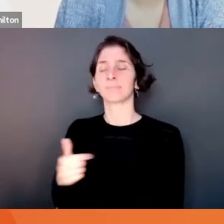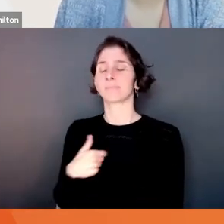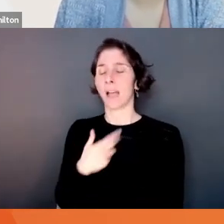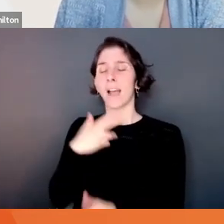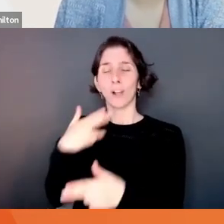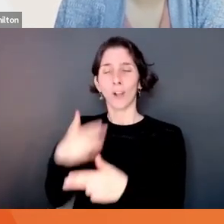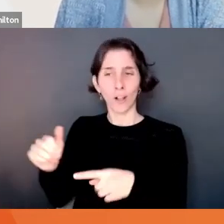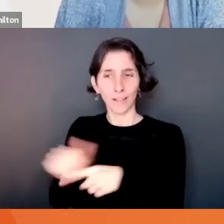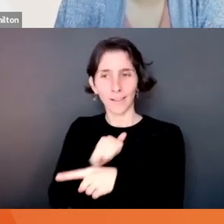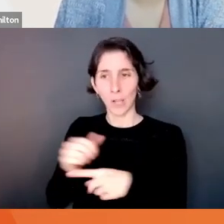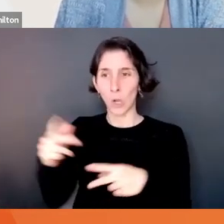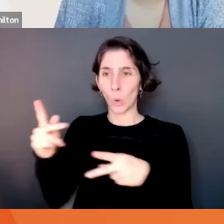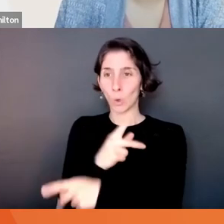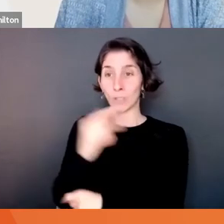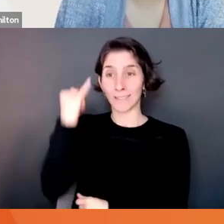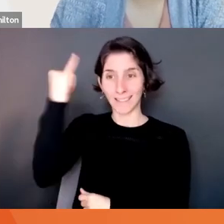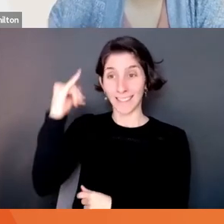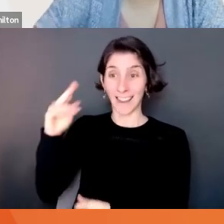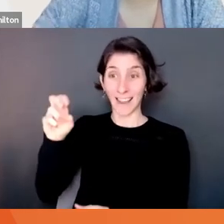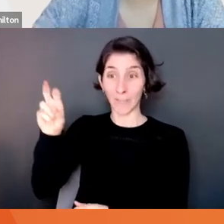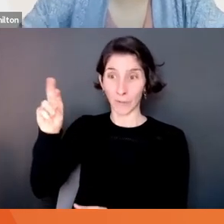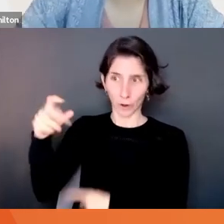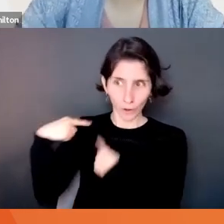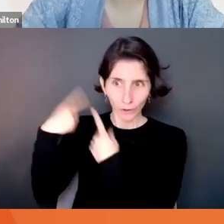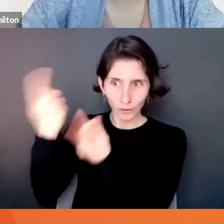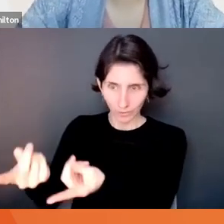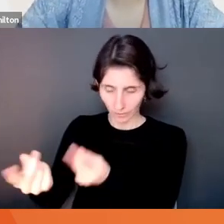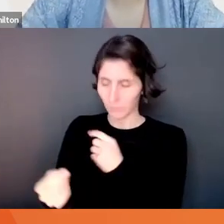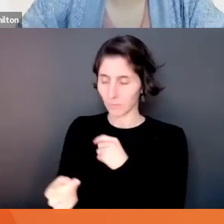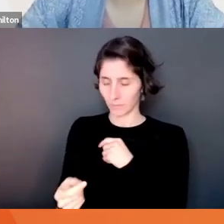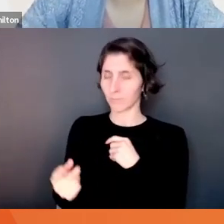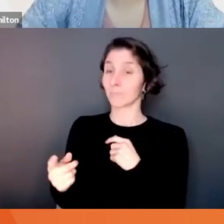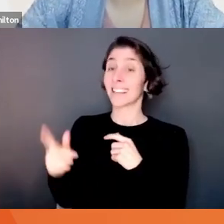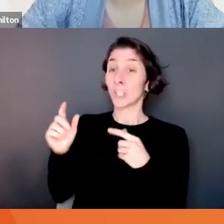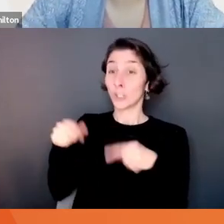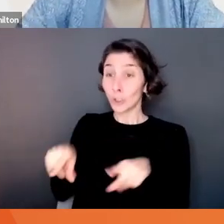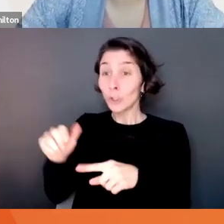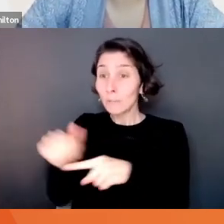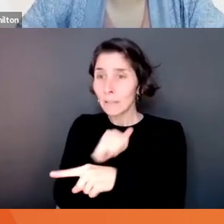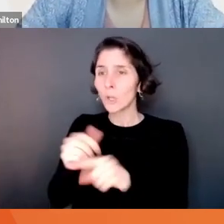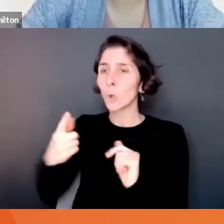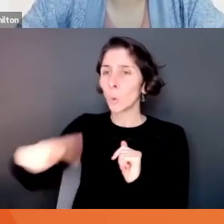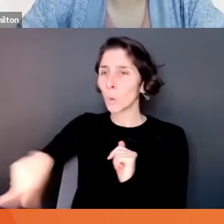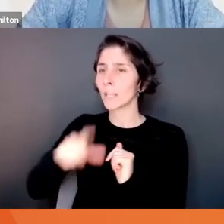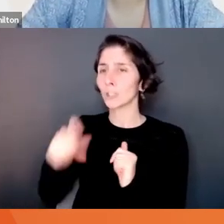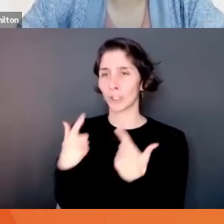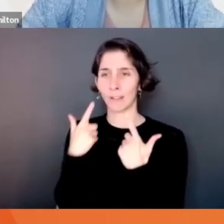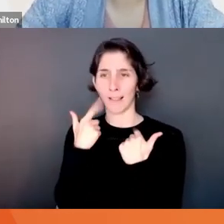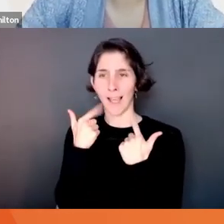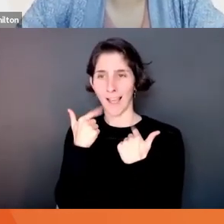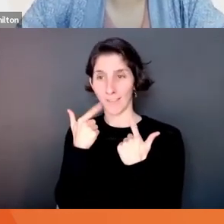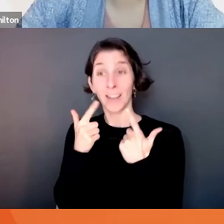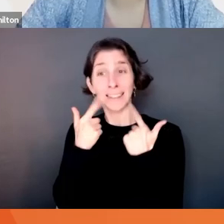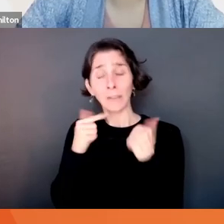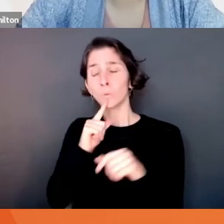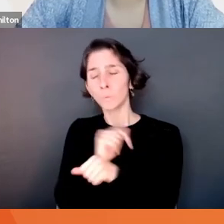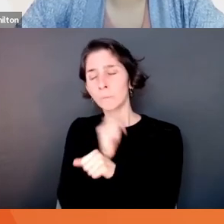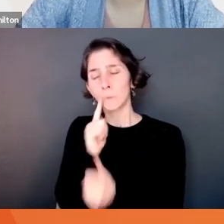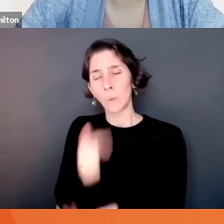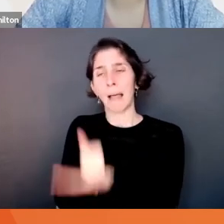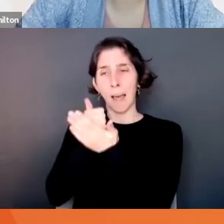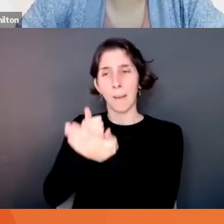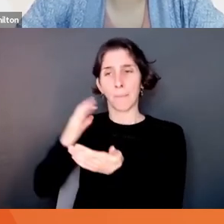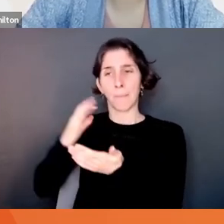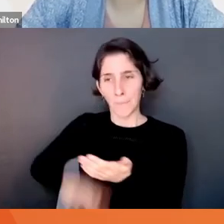And honestly, you should laugh. And the really nice thing is when we laugh, it actually lowers our cortisol. It helps us bond with our team.